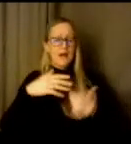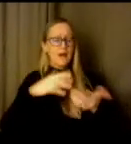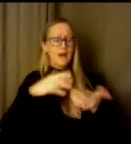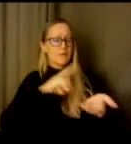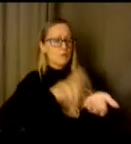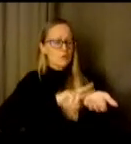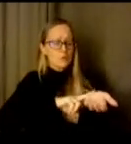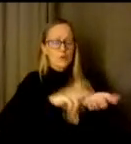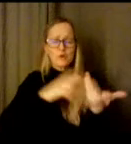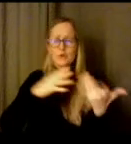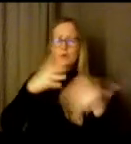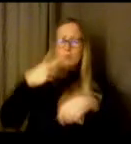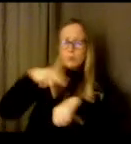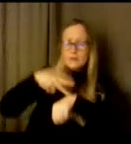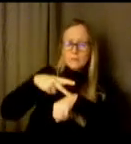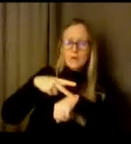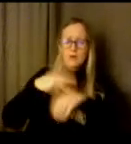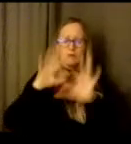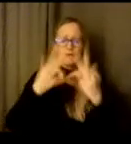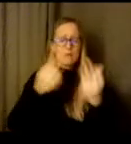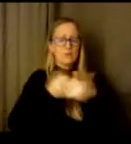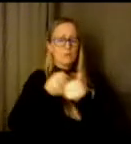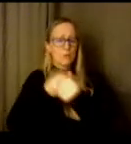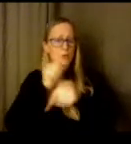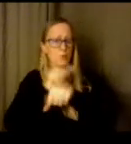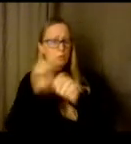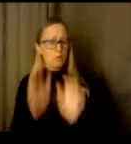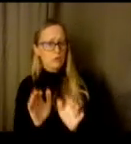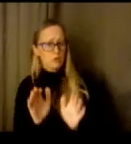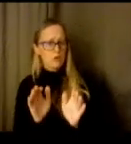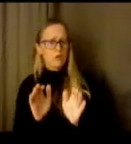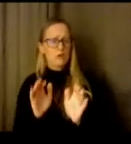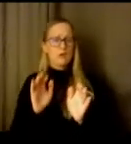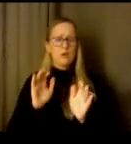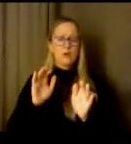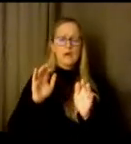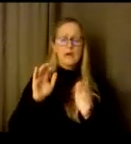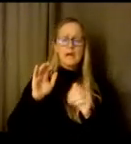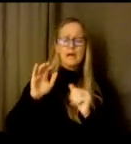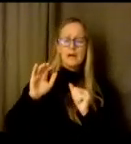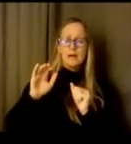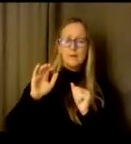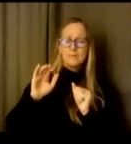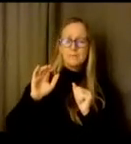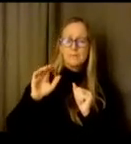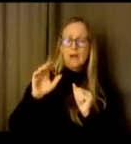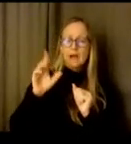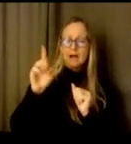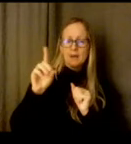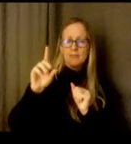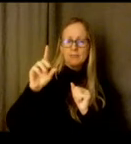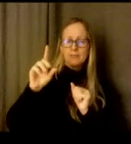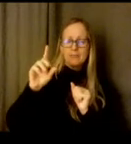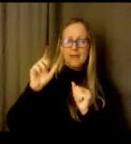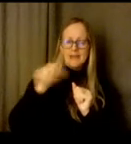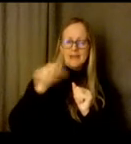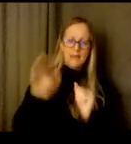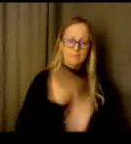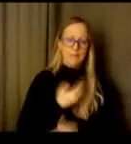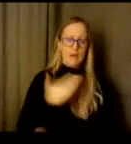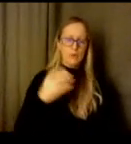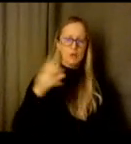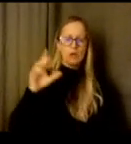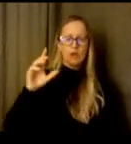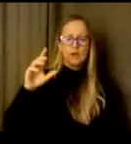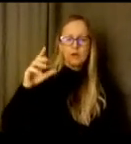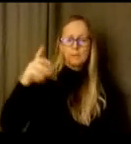support worker um and our PBS PBS coach and it's an opportunity to address any